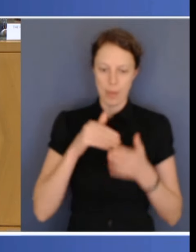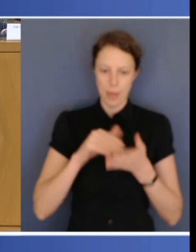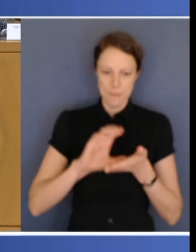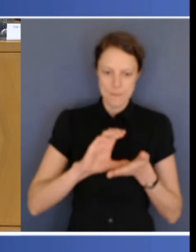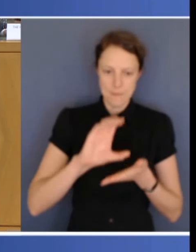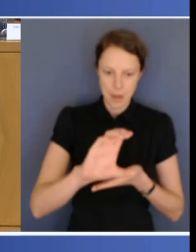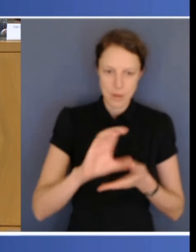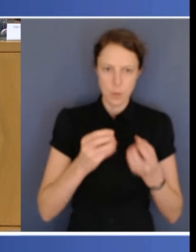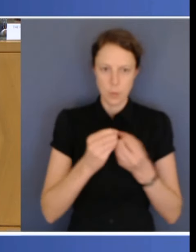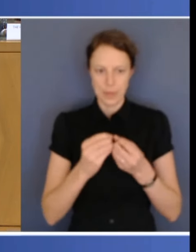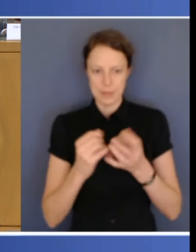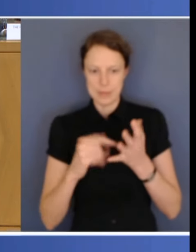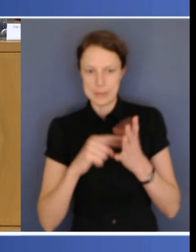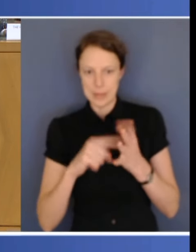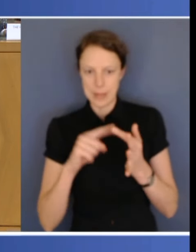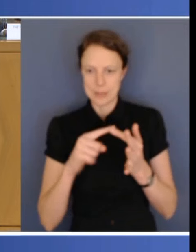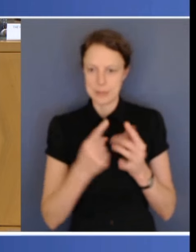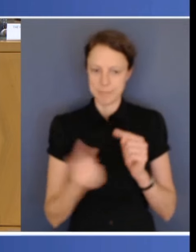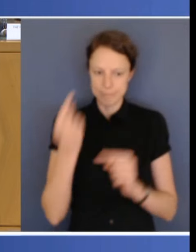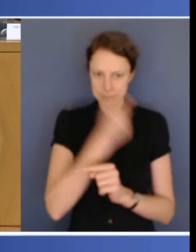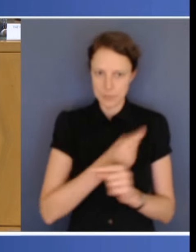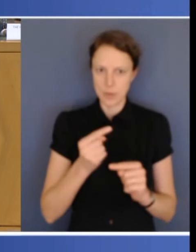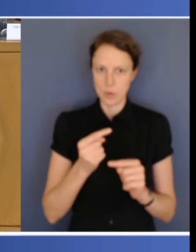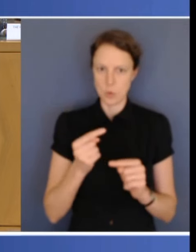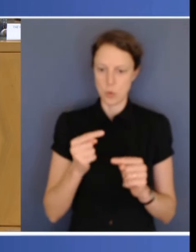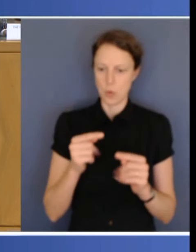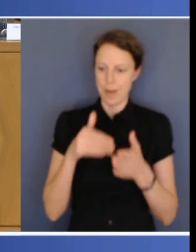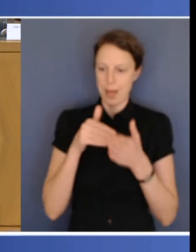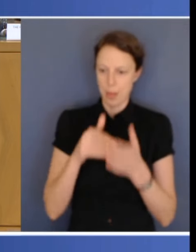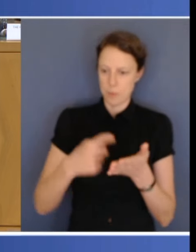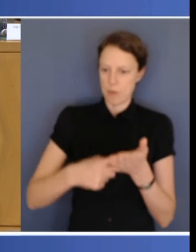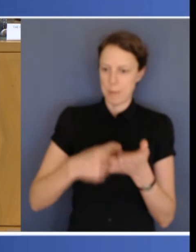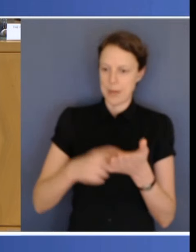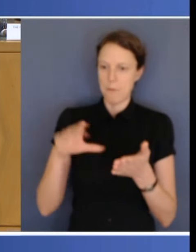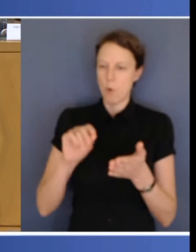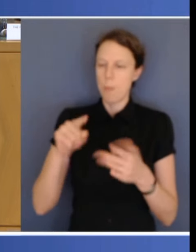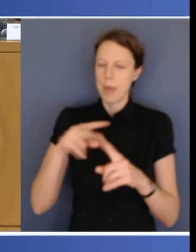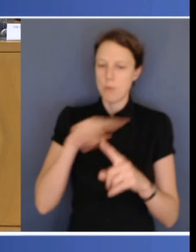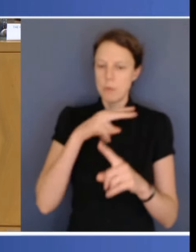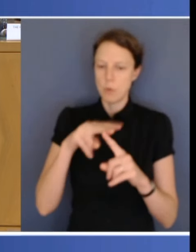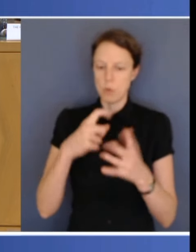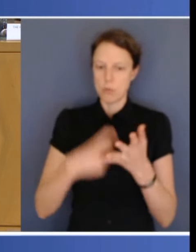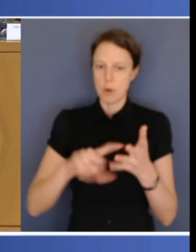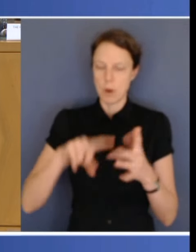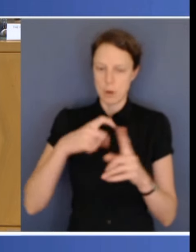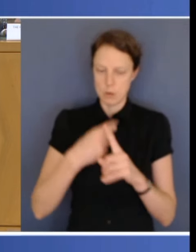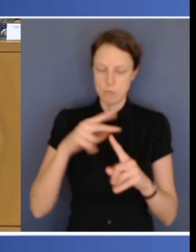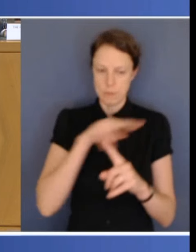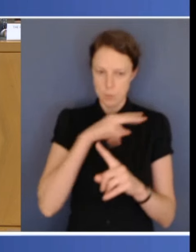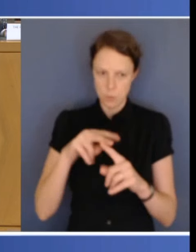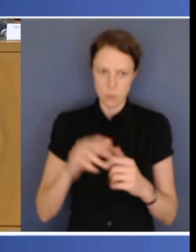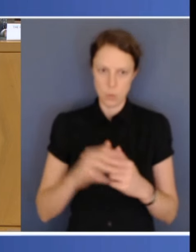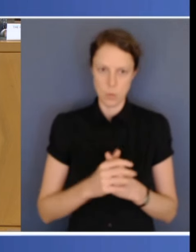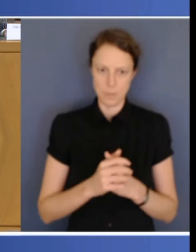from the CRUC review. They're very much focused on workforce issues and the workforce that we need to deliver